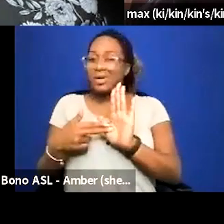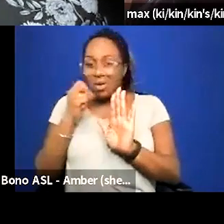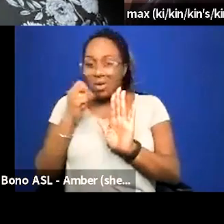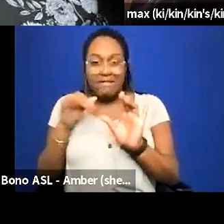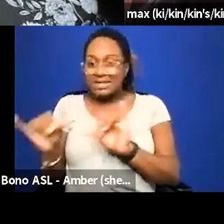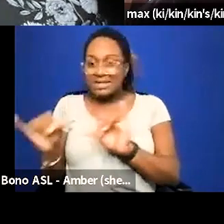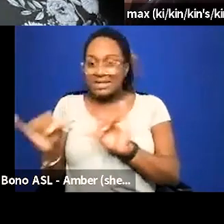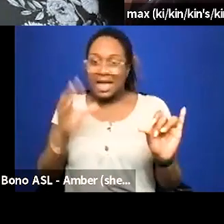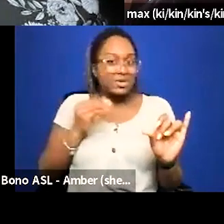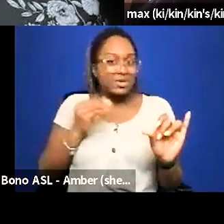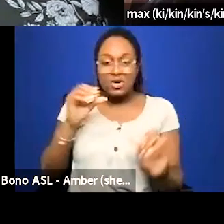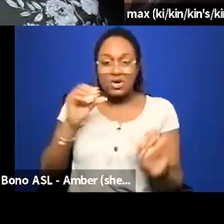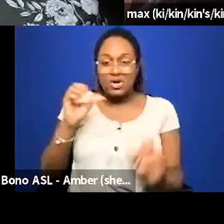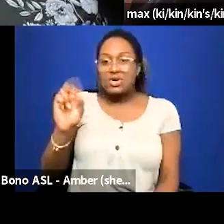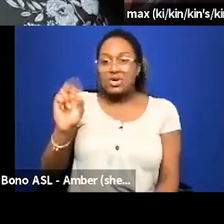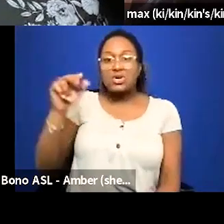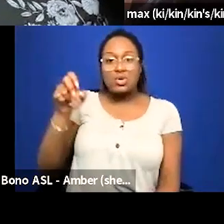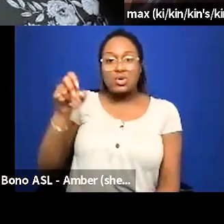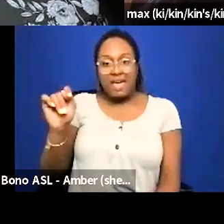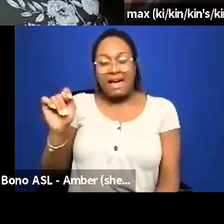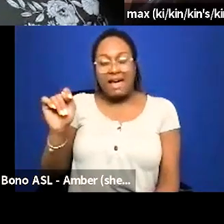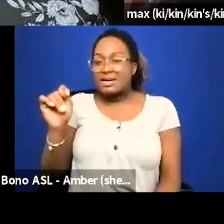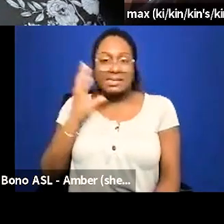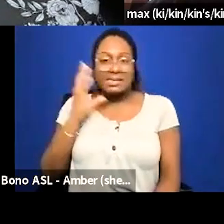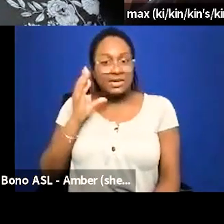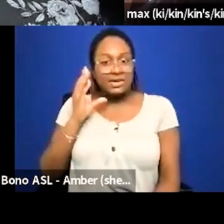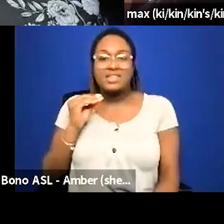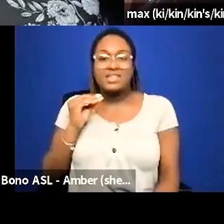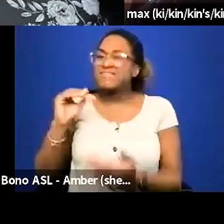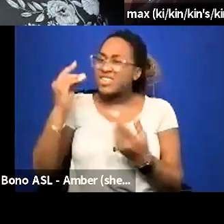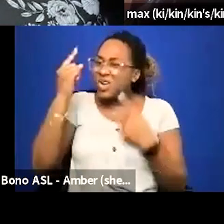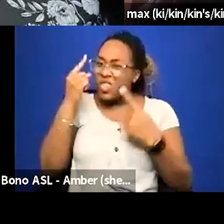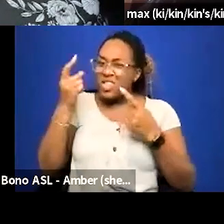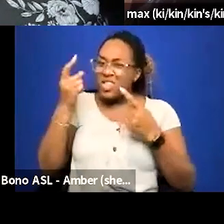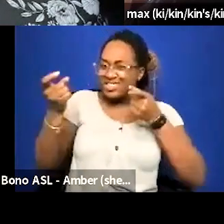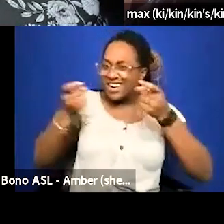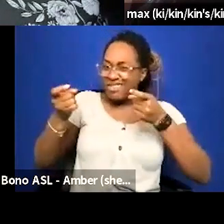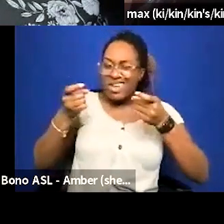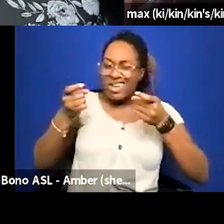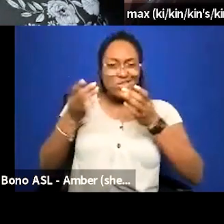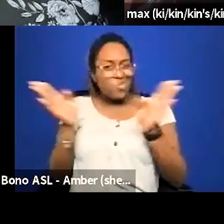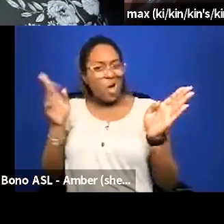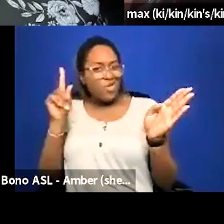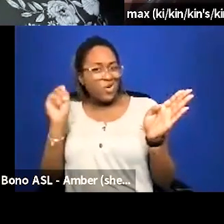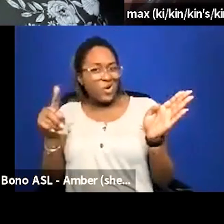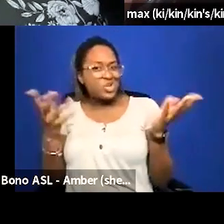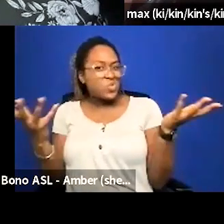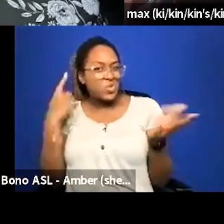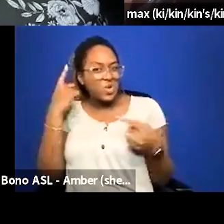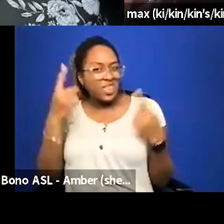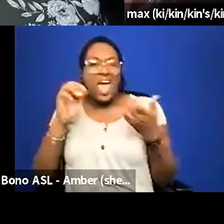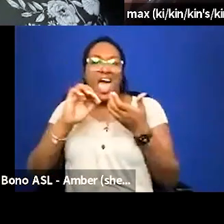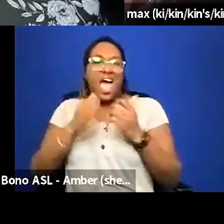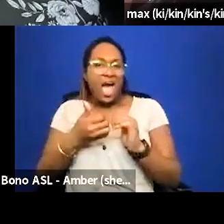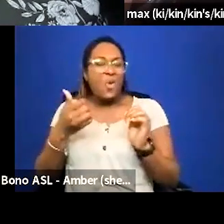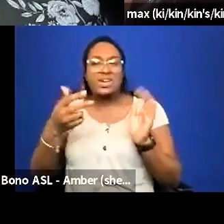are there thoughts on navigating that or is that maybe too broad of a question what do you all think about that the sort of like how